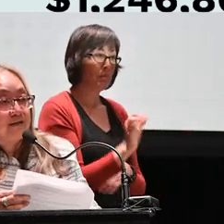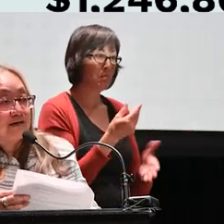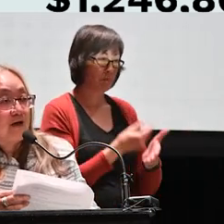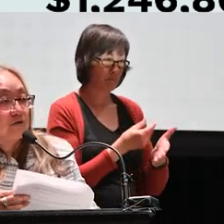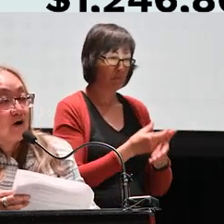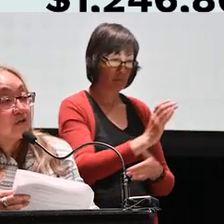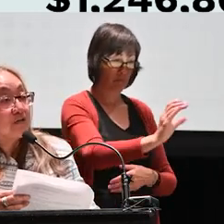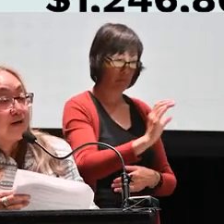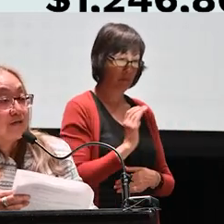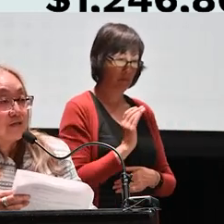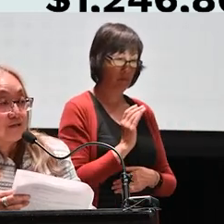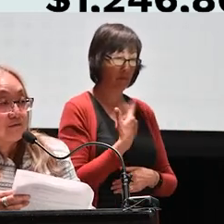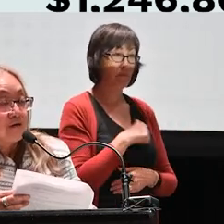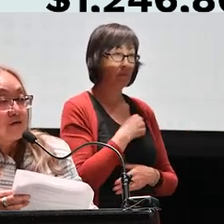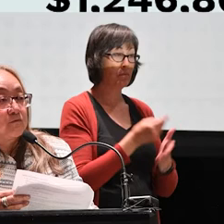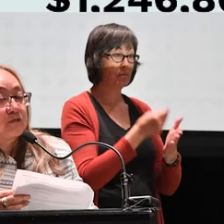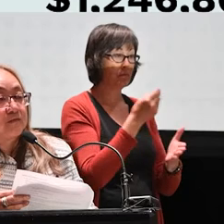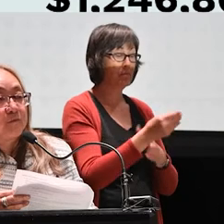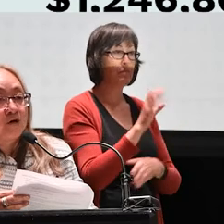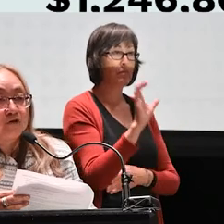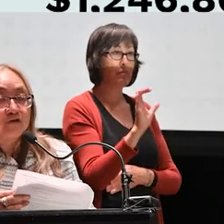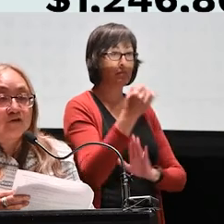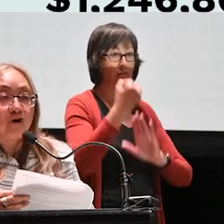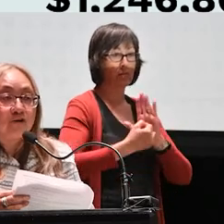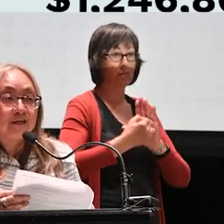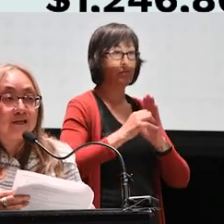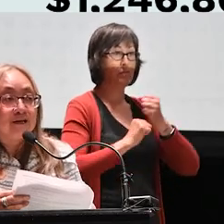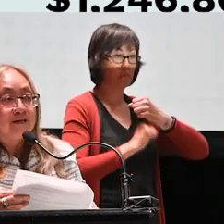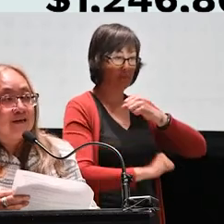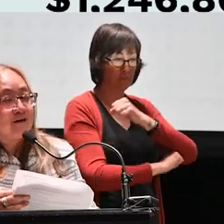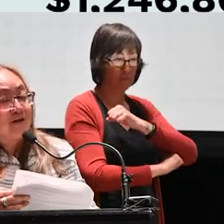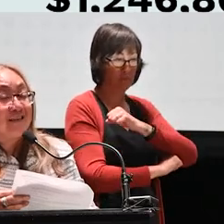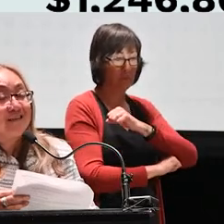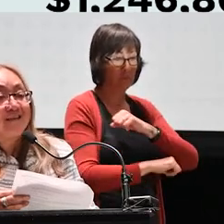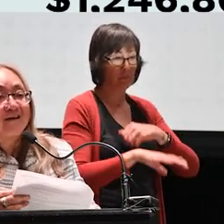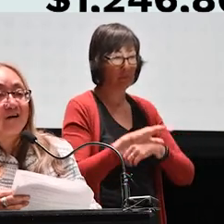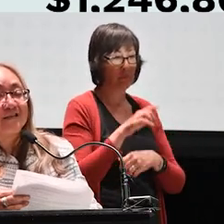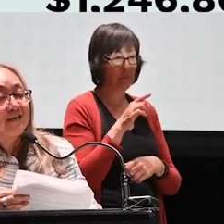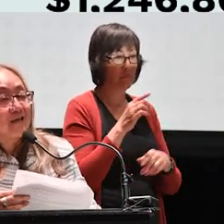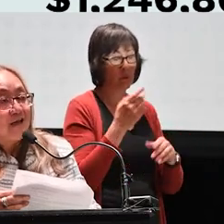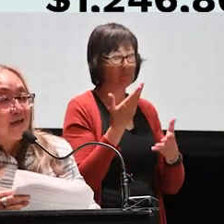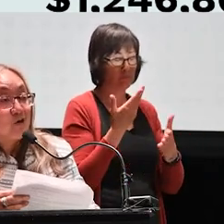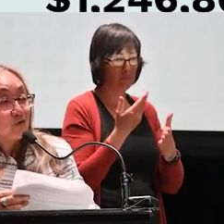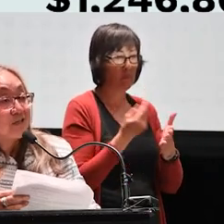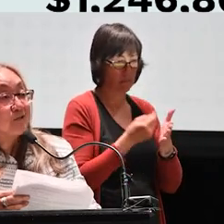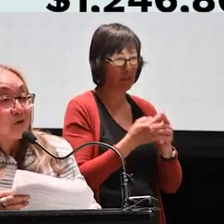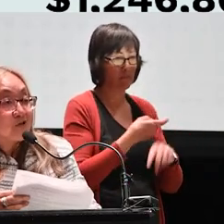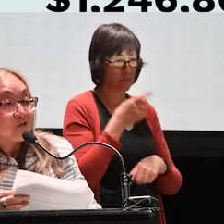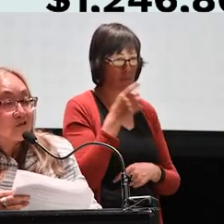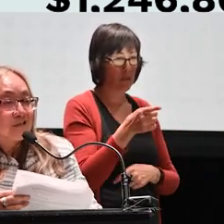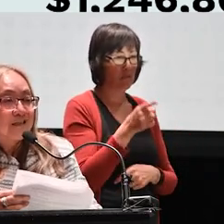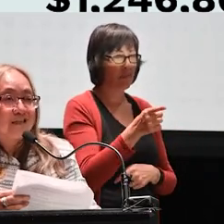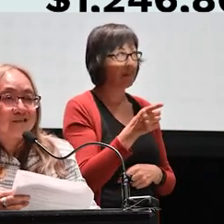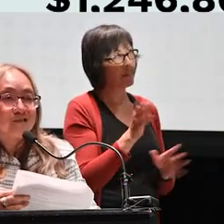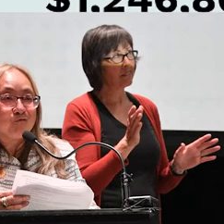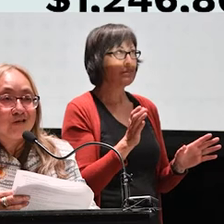via the Calgary Arts Foundation, which is a partner, colleague, nare I say a co-conspirator